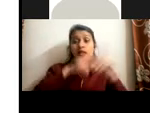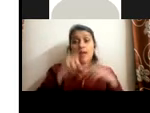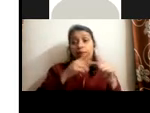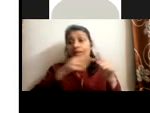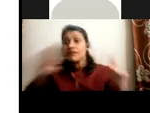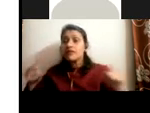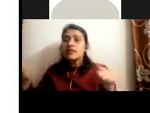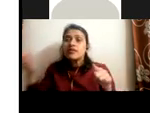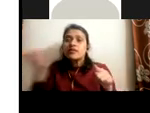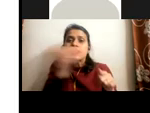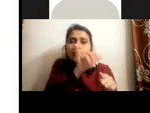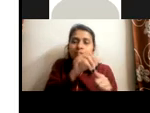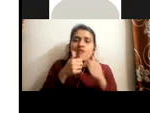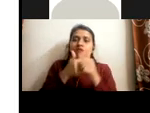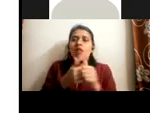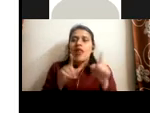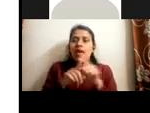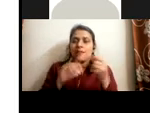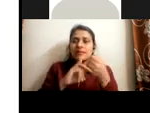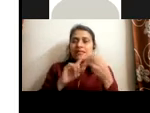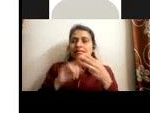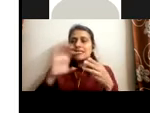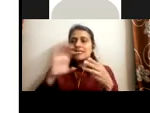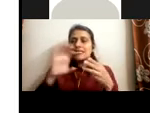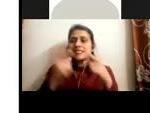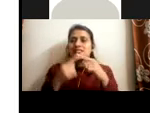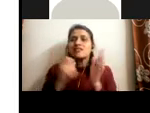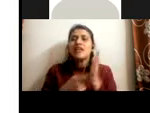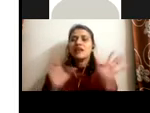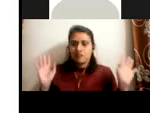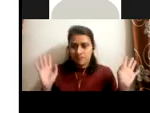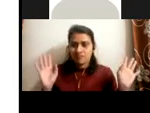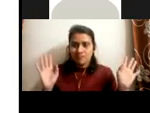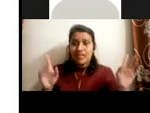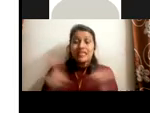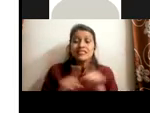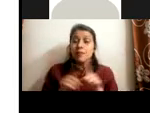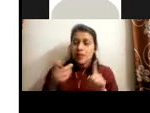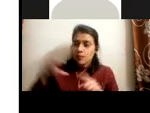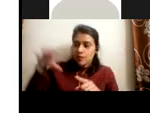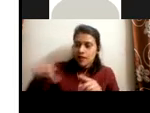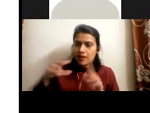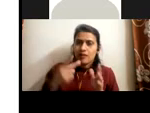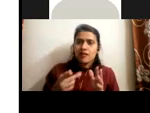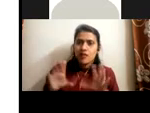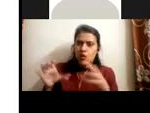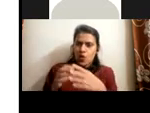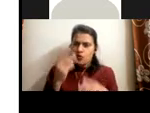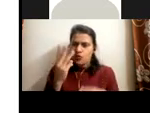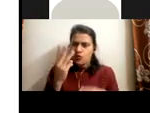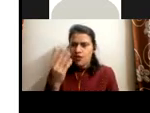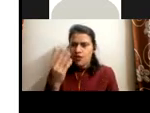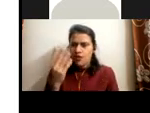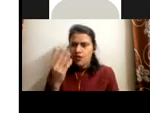suppose sector skill council, NASCOM, NASCOM is a collective IIT, IT companies. So they will give three or four